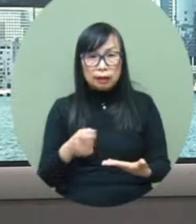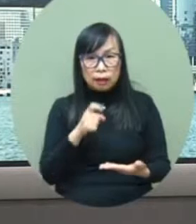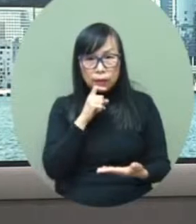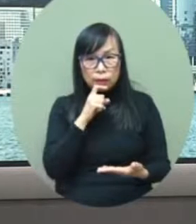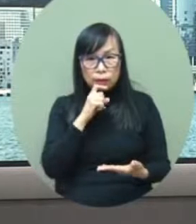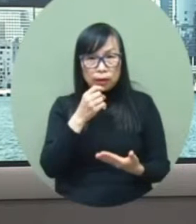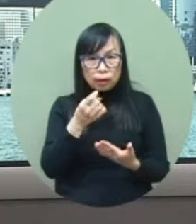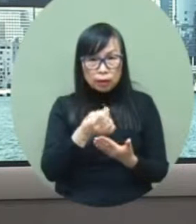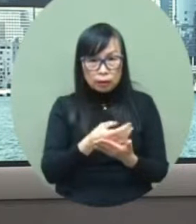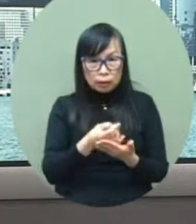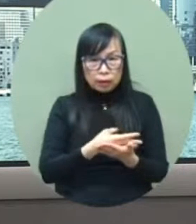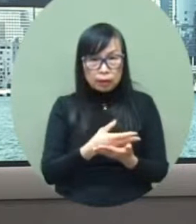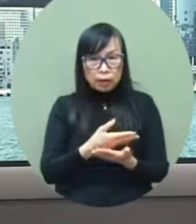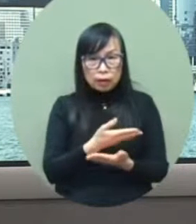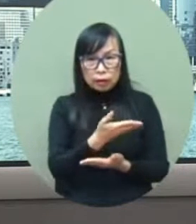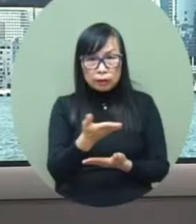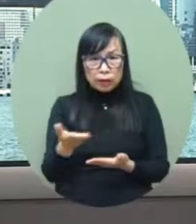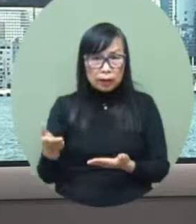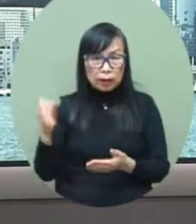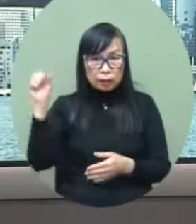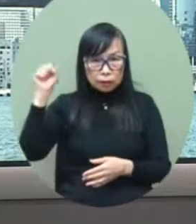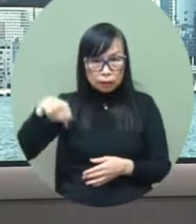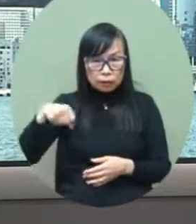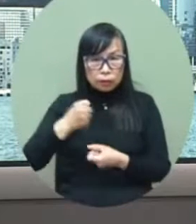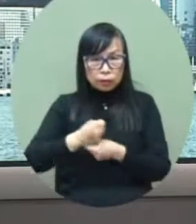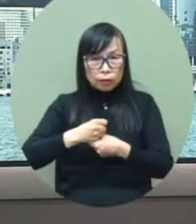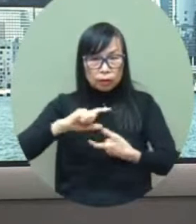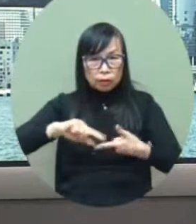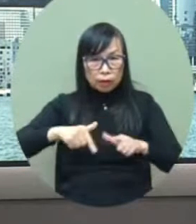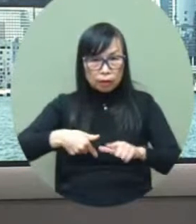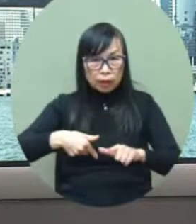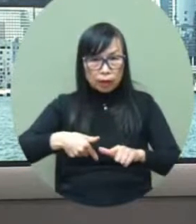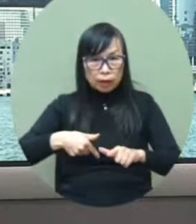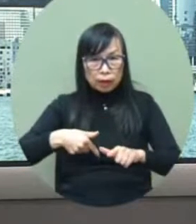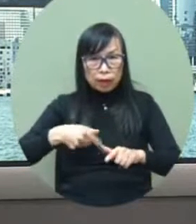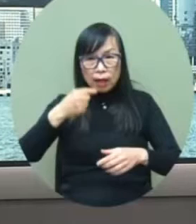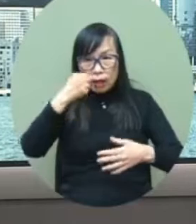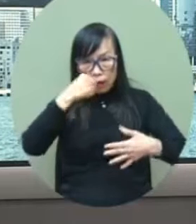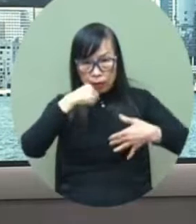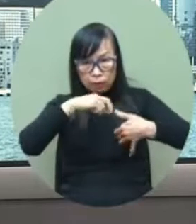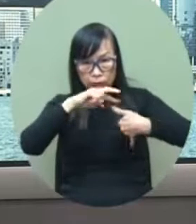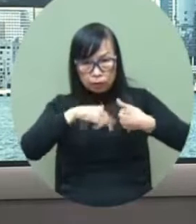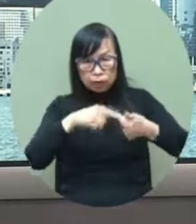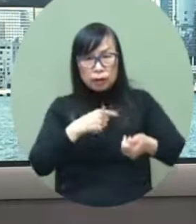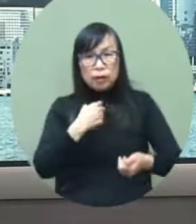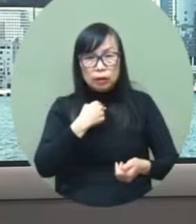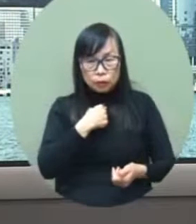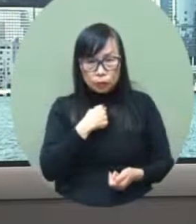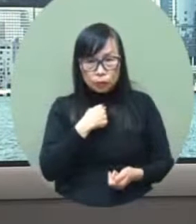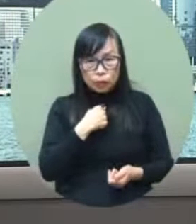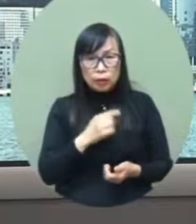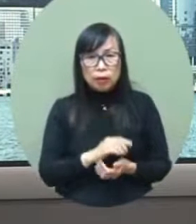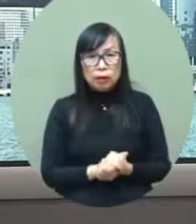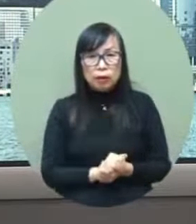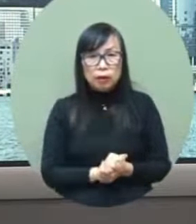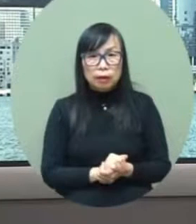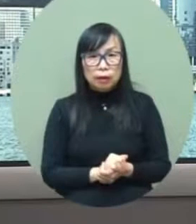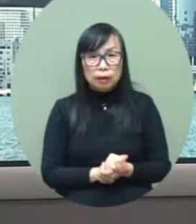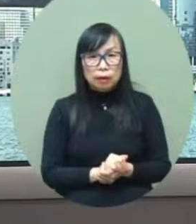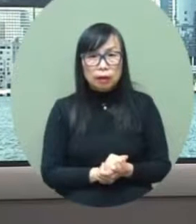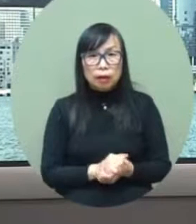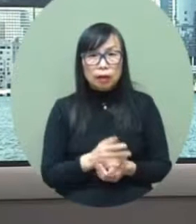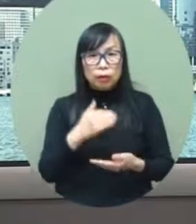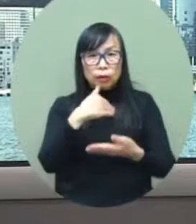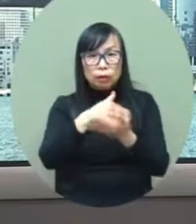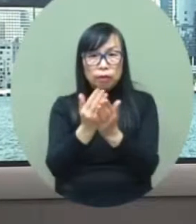and we have do the plan and we to with our work. We are also in